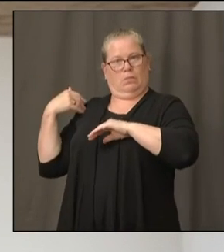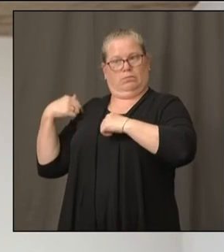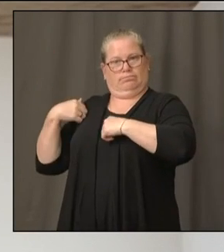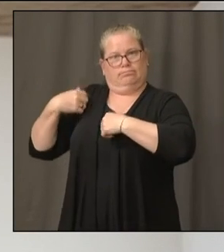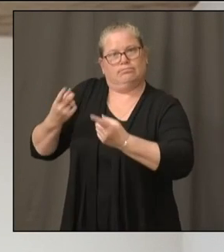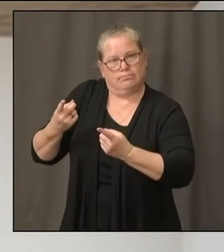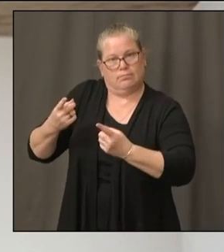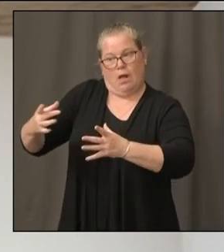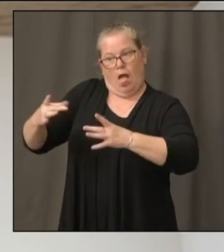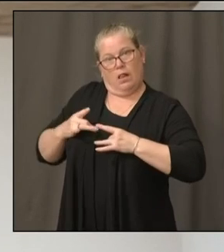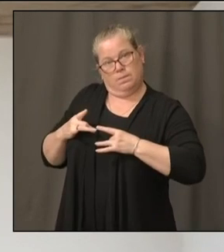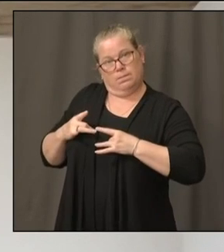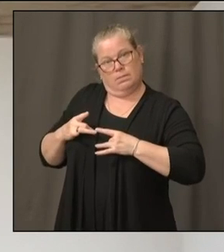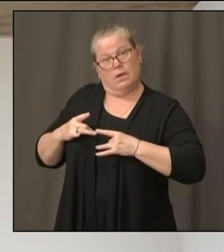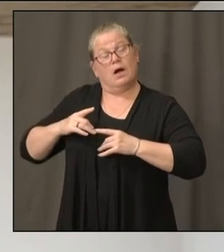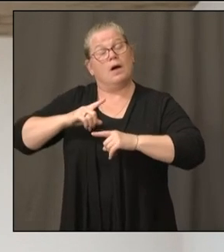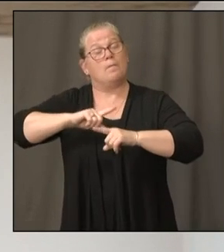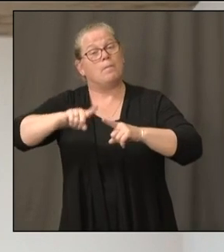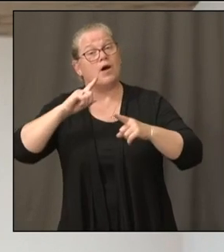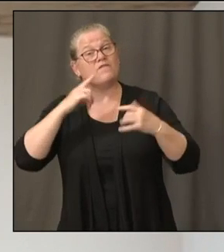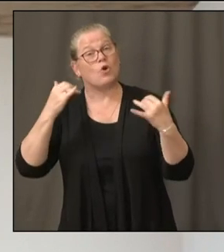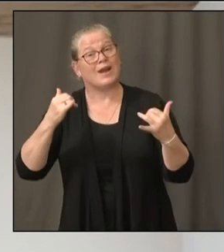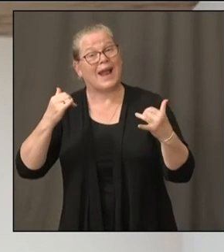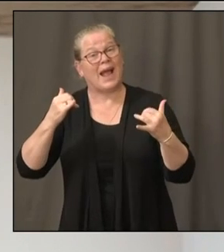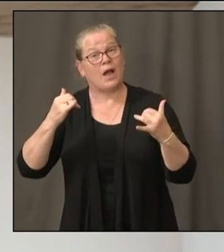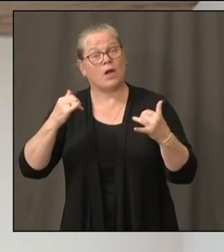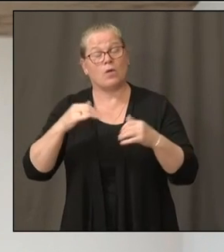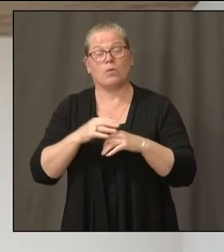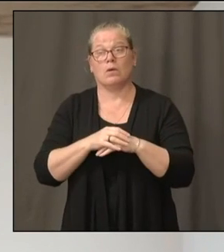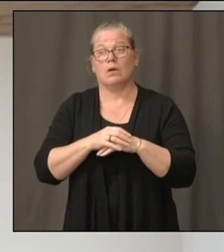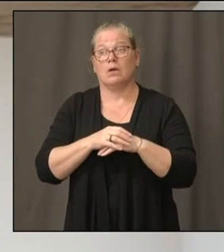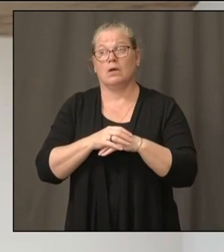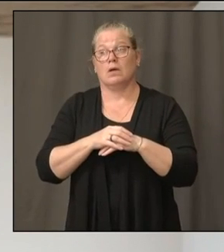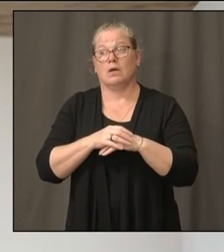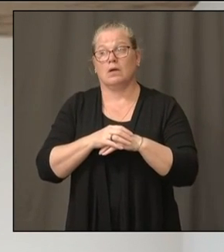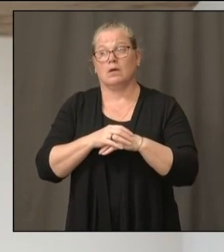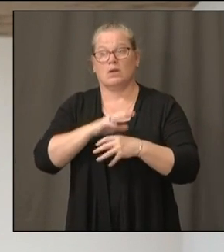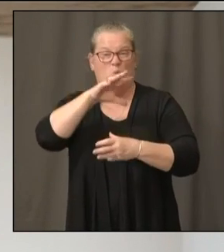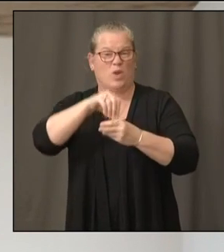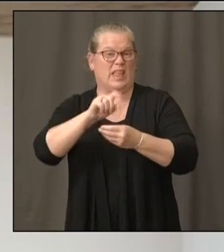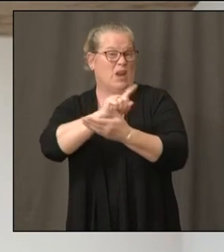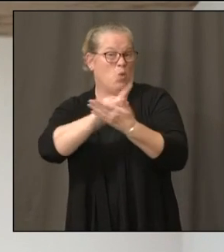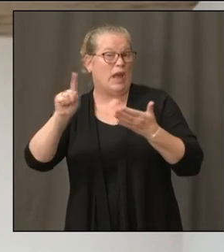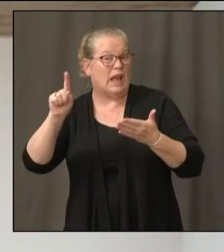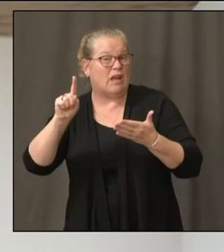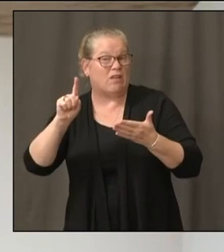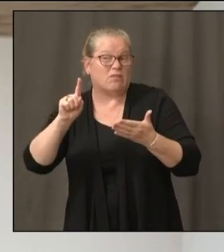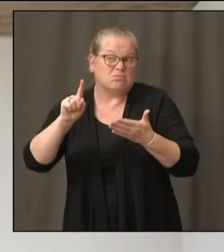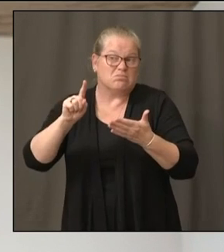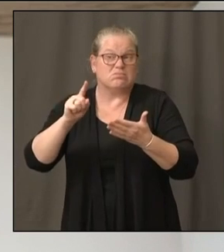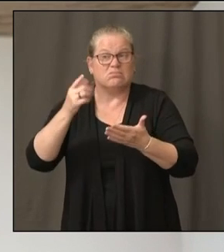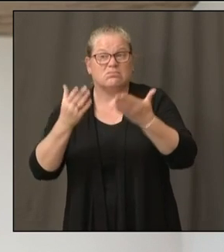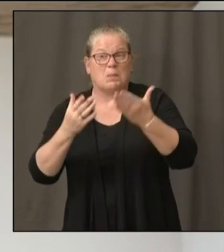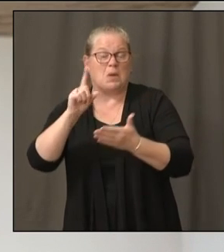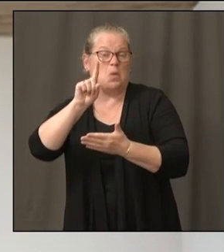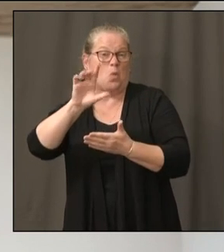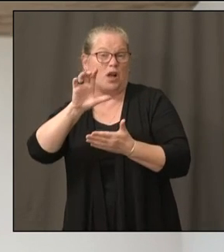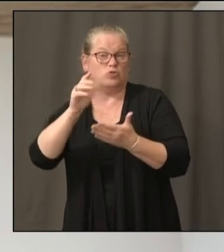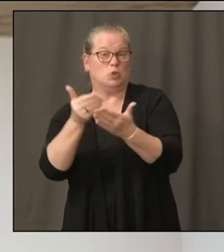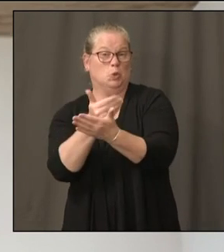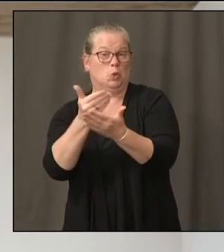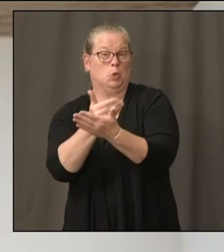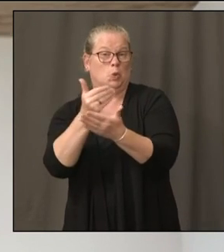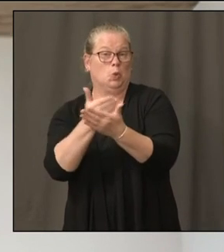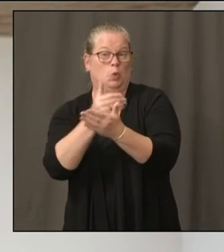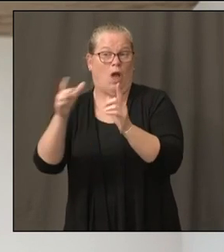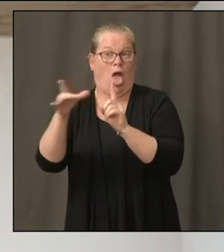every, when you see that we have 100 new cases in a week, you can assume that, or 100 new